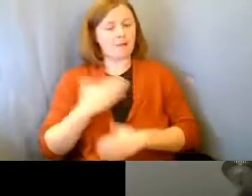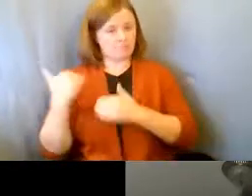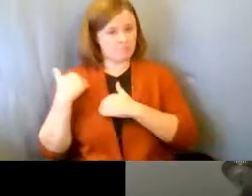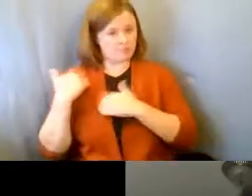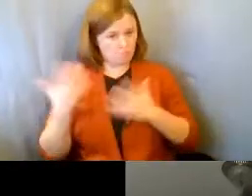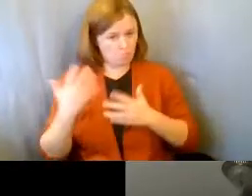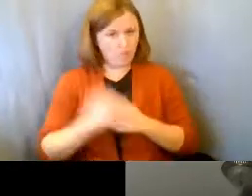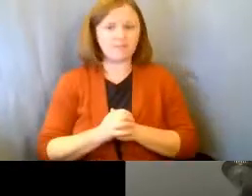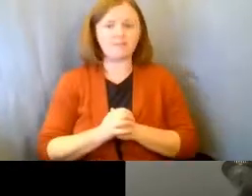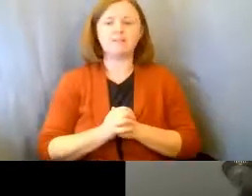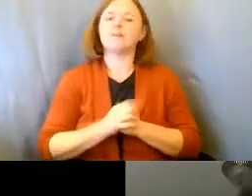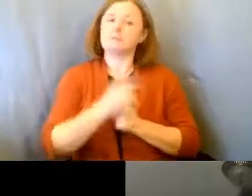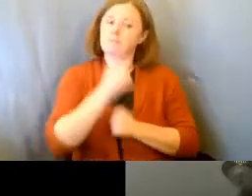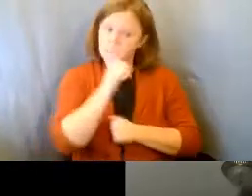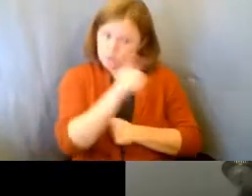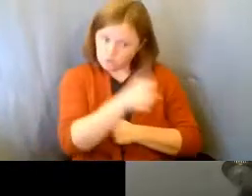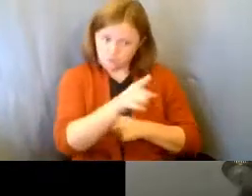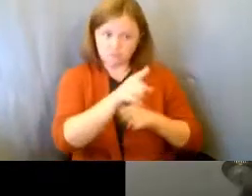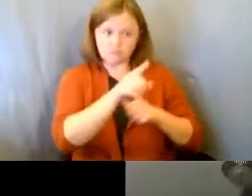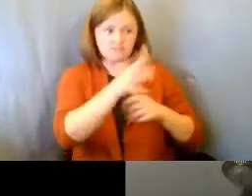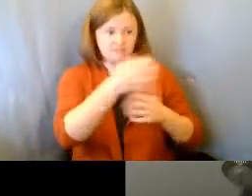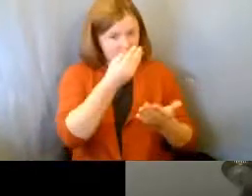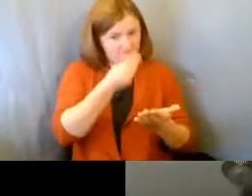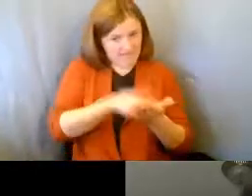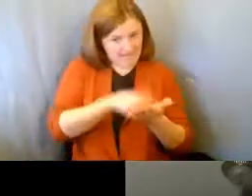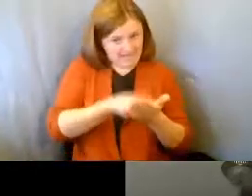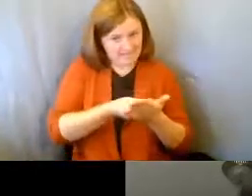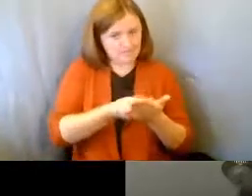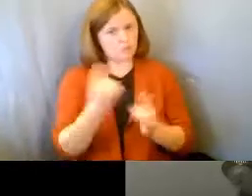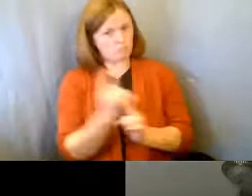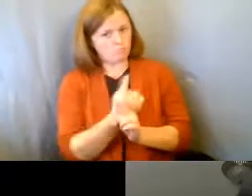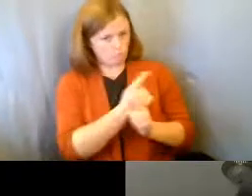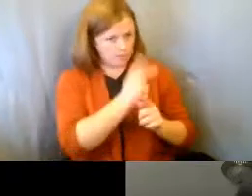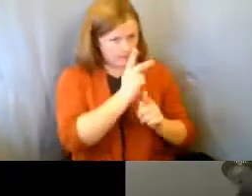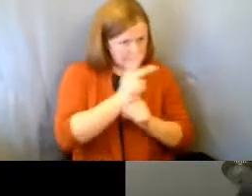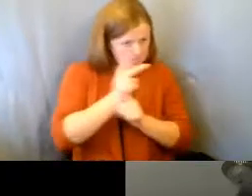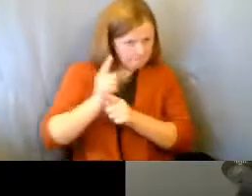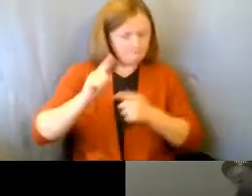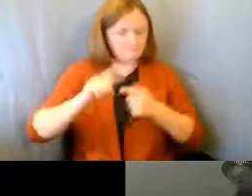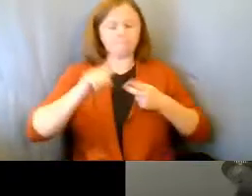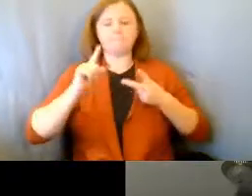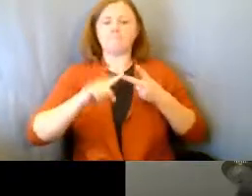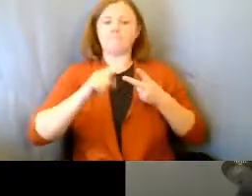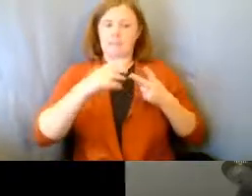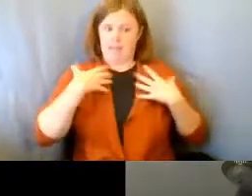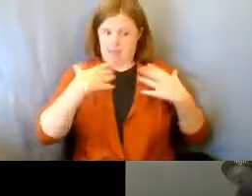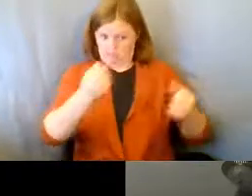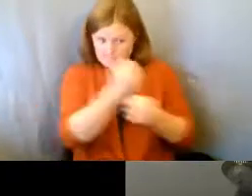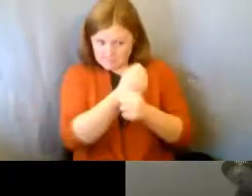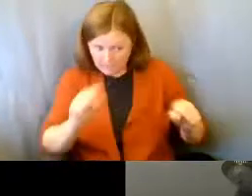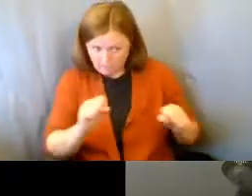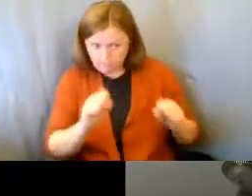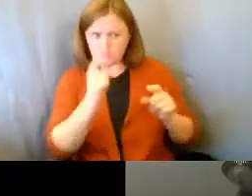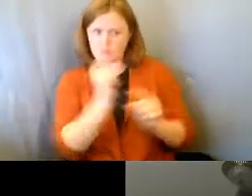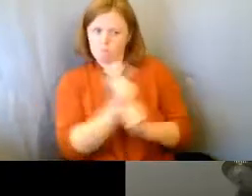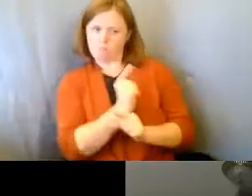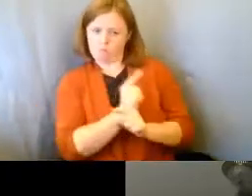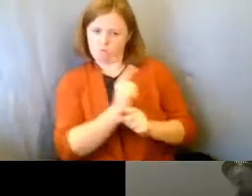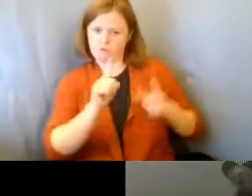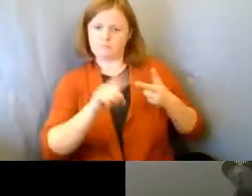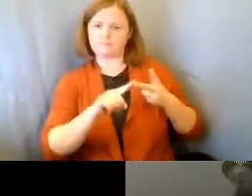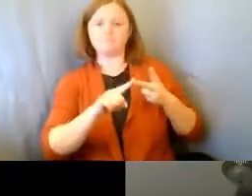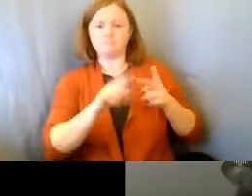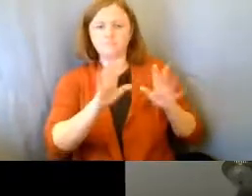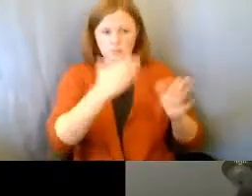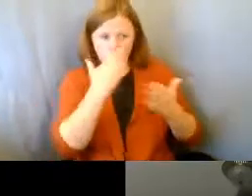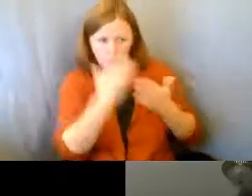is around making sure his finances are kept appropriately, make sure his health and safety is kept appropriately in